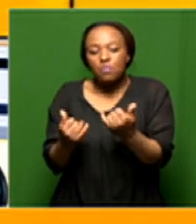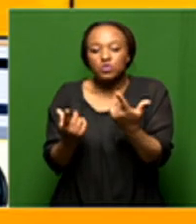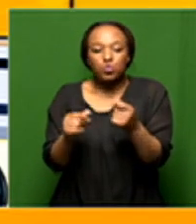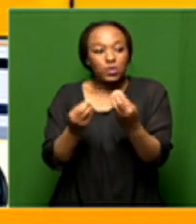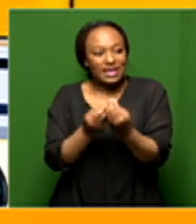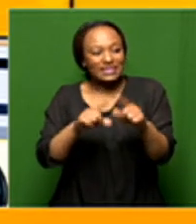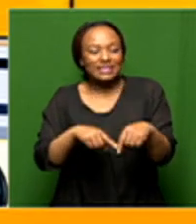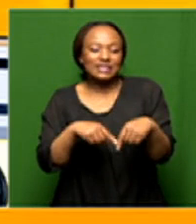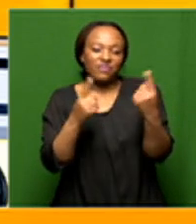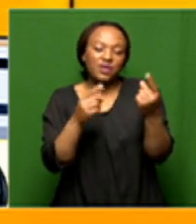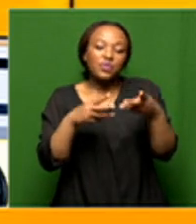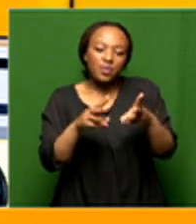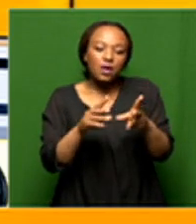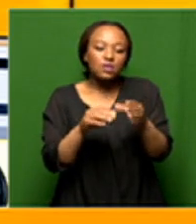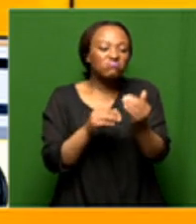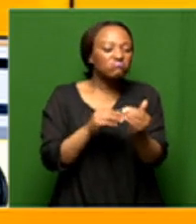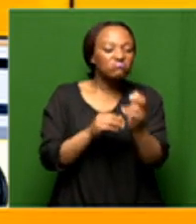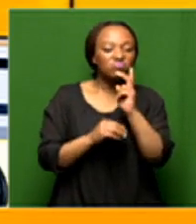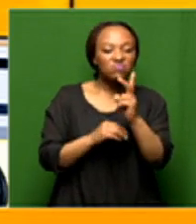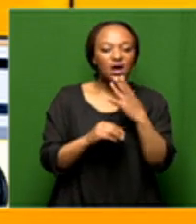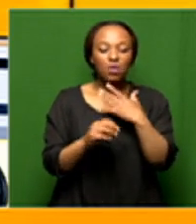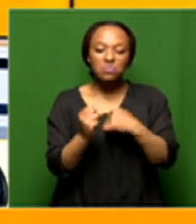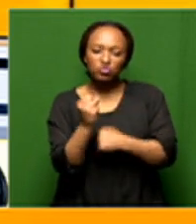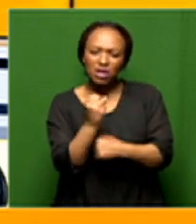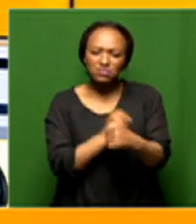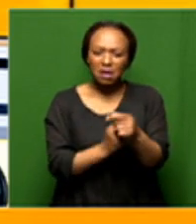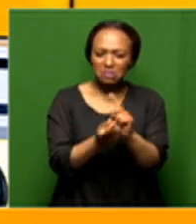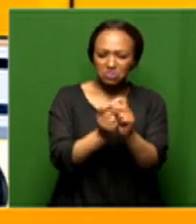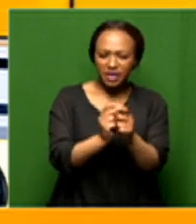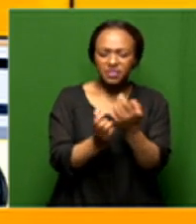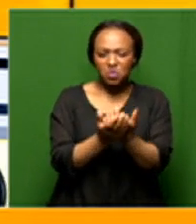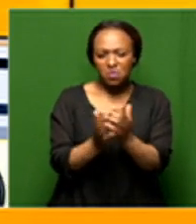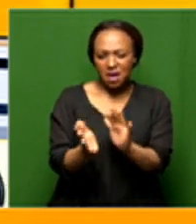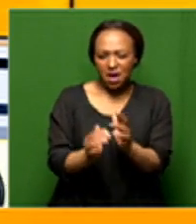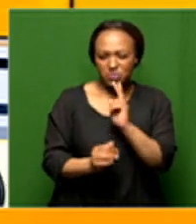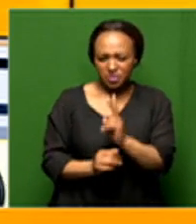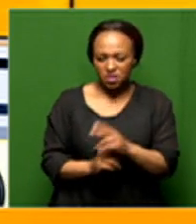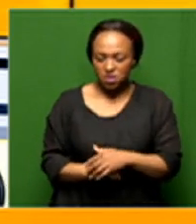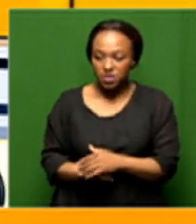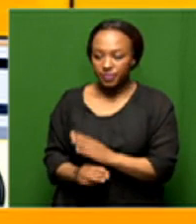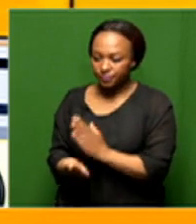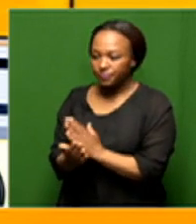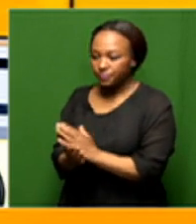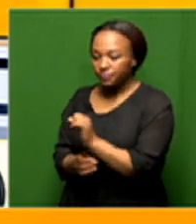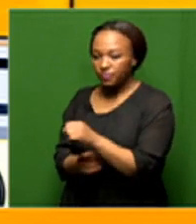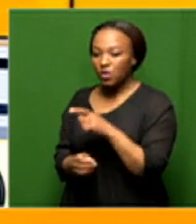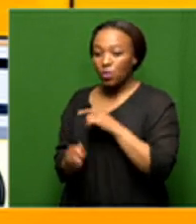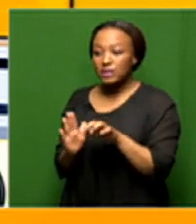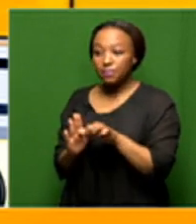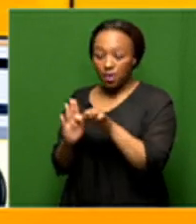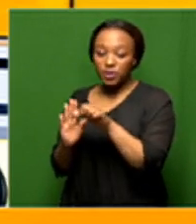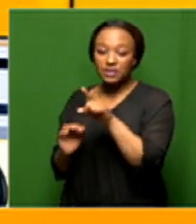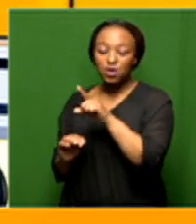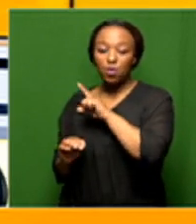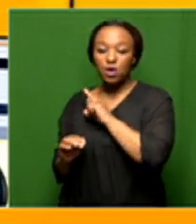differently and really have a go at restructuring our economy yeah certainly I mean look these these things are very important that when you